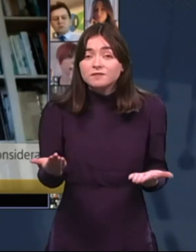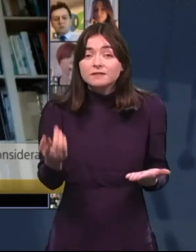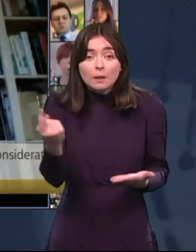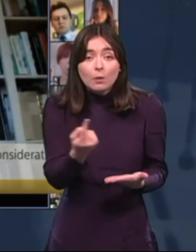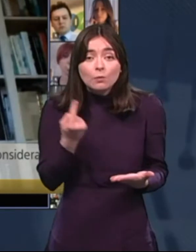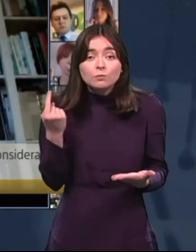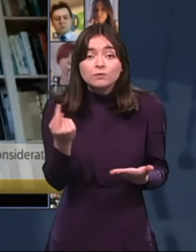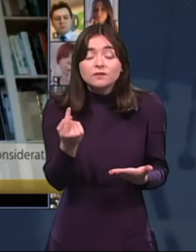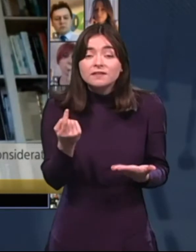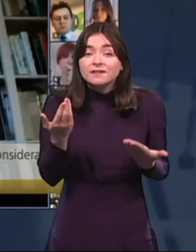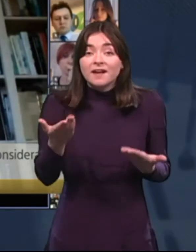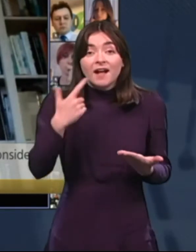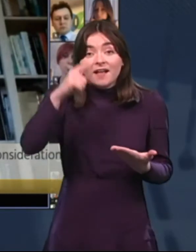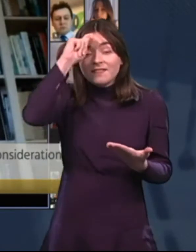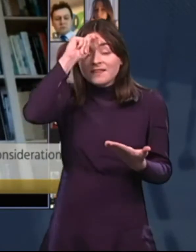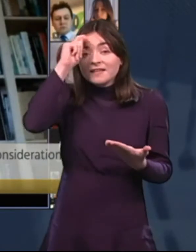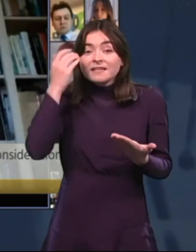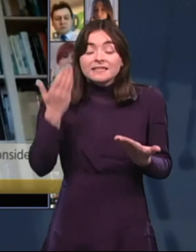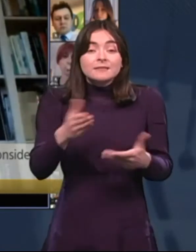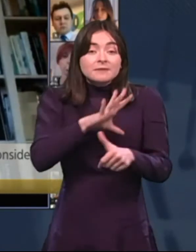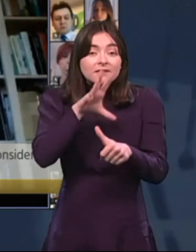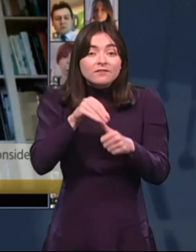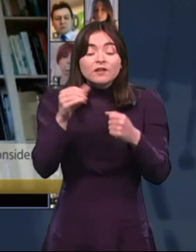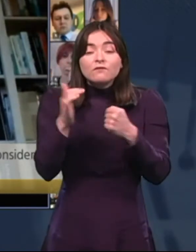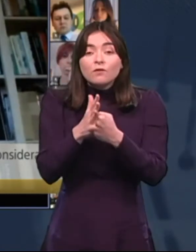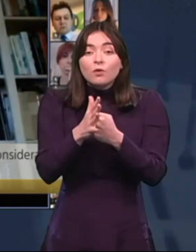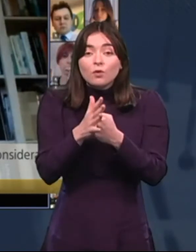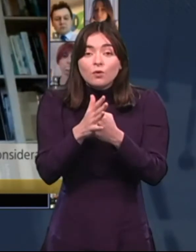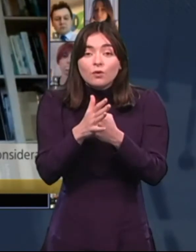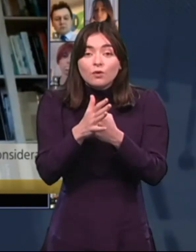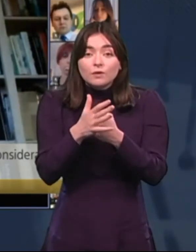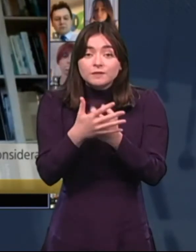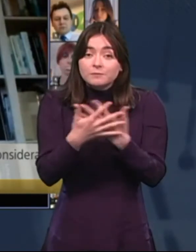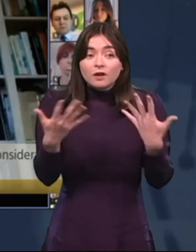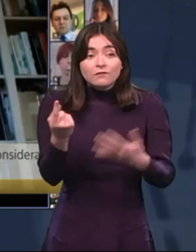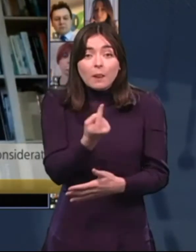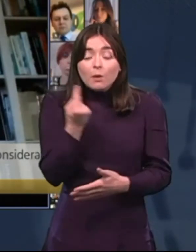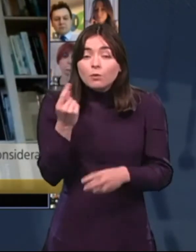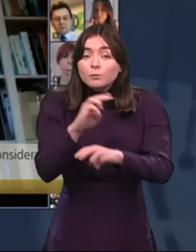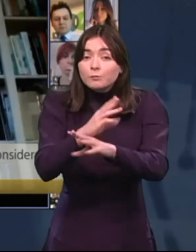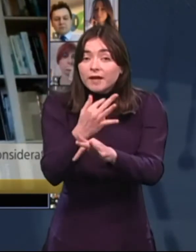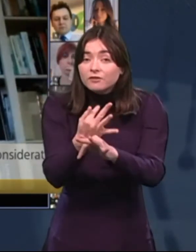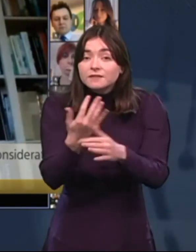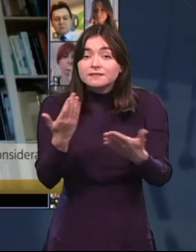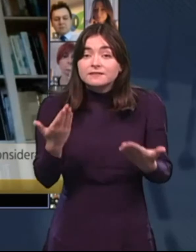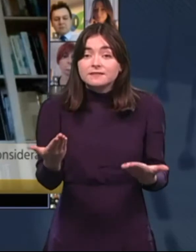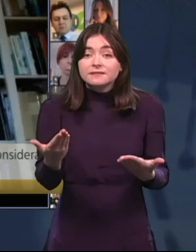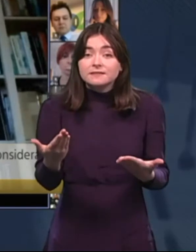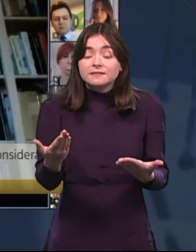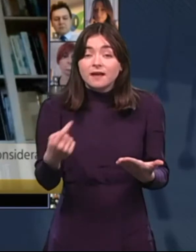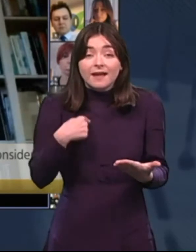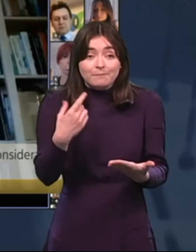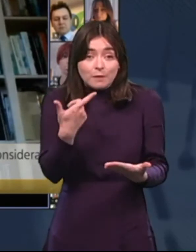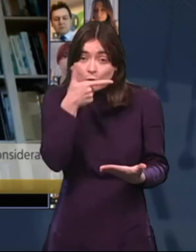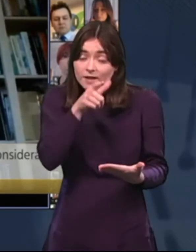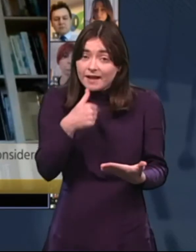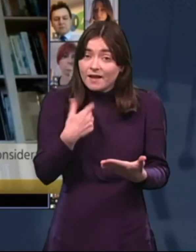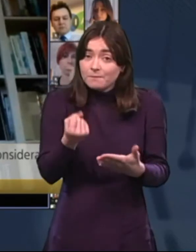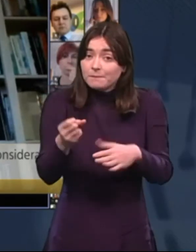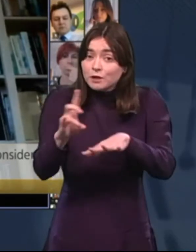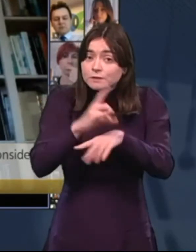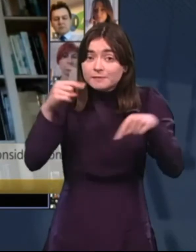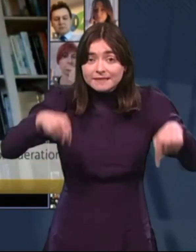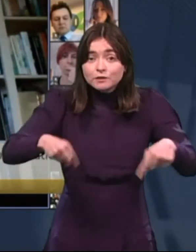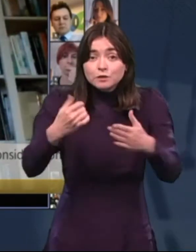I would say it's particularly acute for, you know, obviously there are a number of lone parents. You know, I'm fortunate, and I have my husband here to back me up.